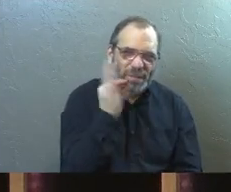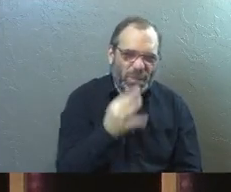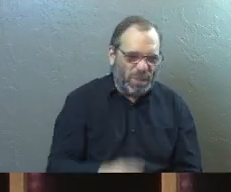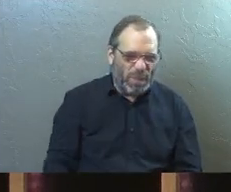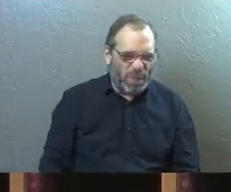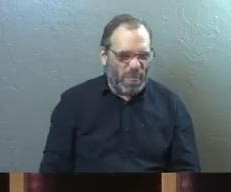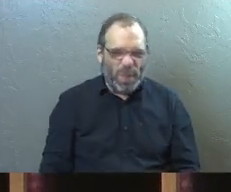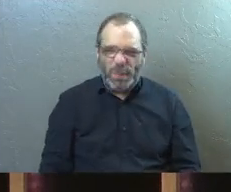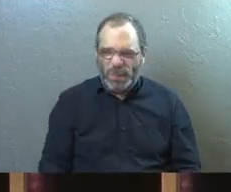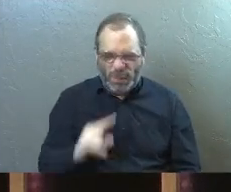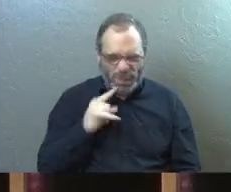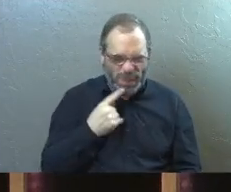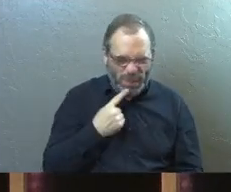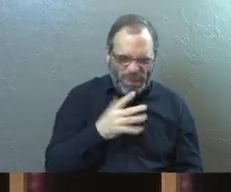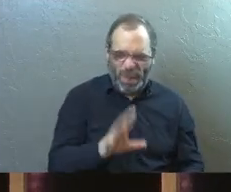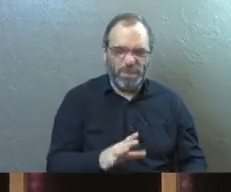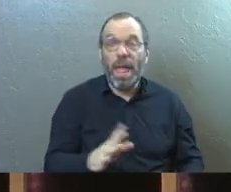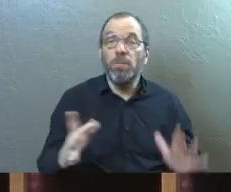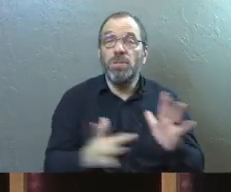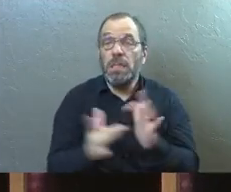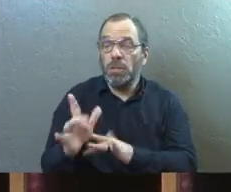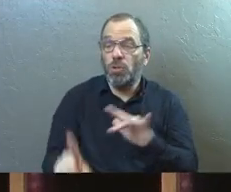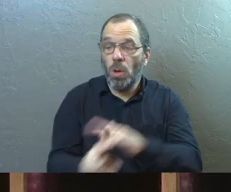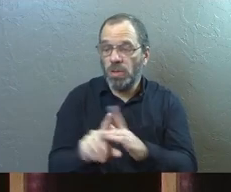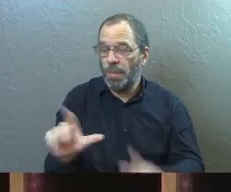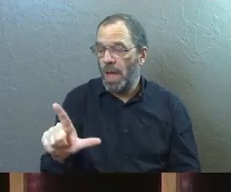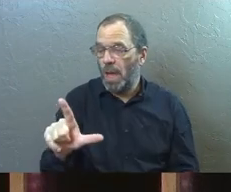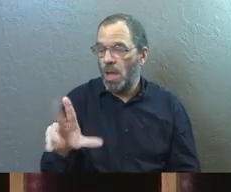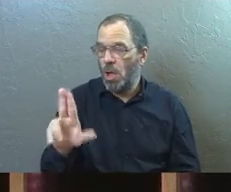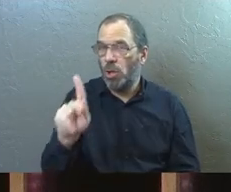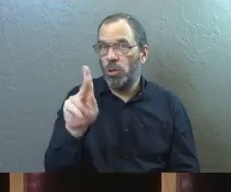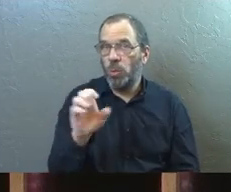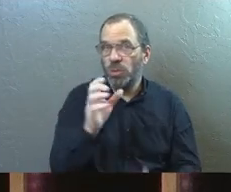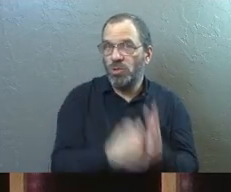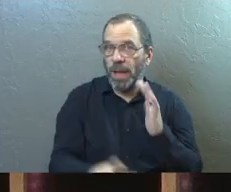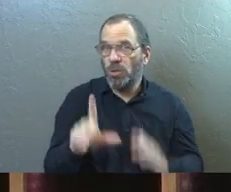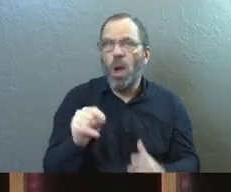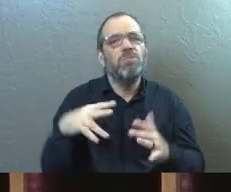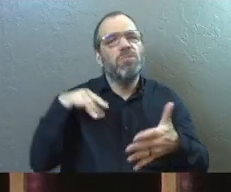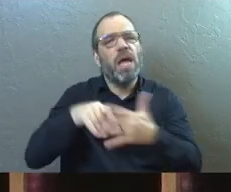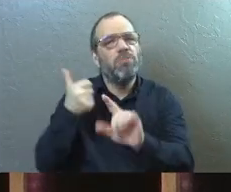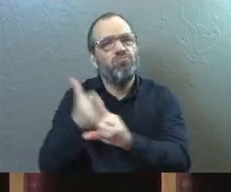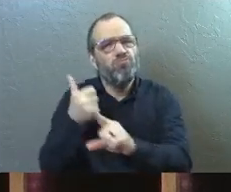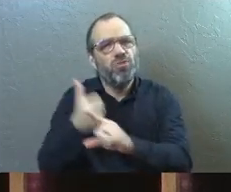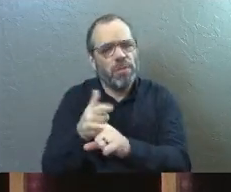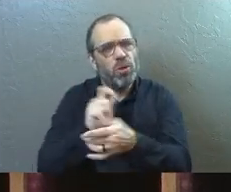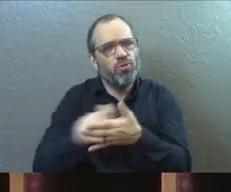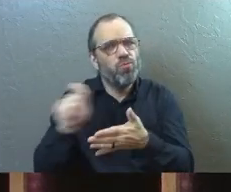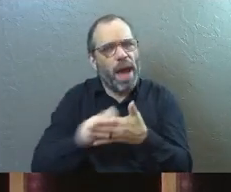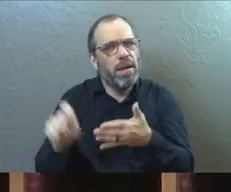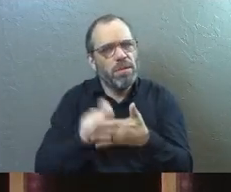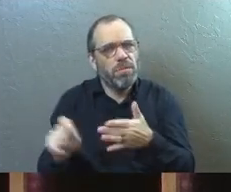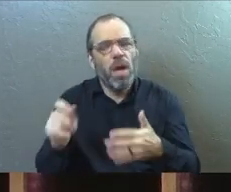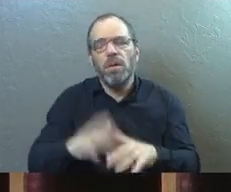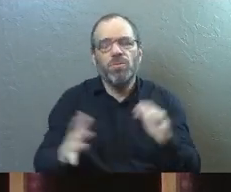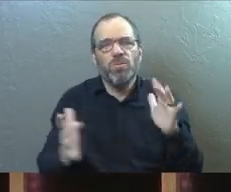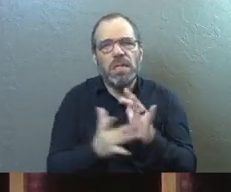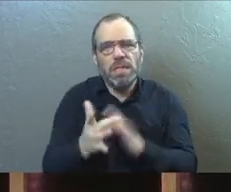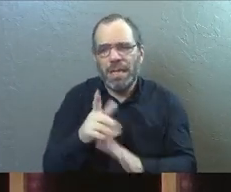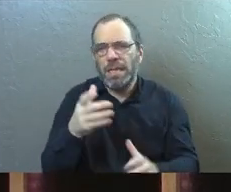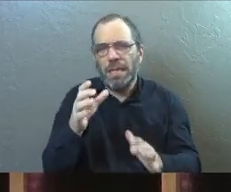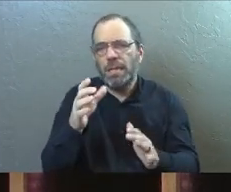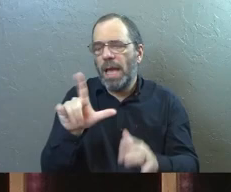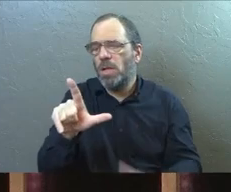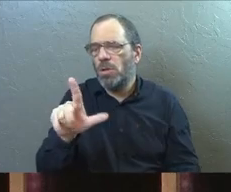out of my vineyard. And then Jesus comes along in Luke chapter 20. And you can study all this for yourself because you're taking notes. Jesus said in